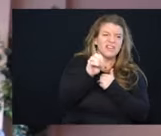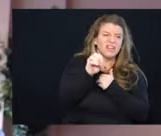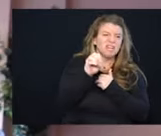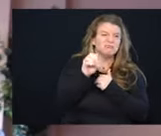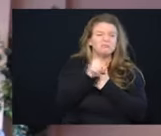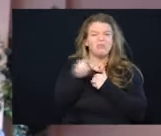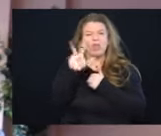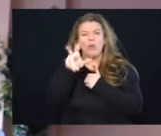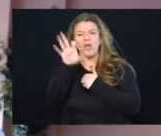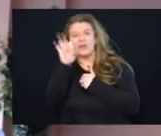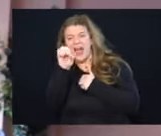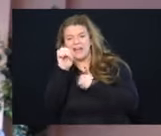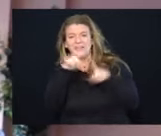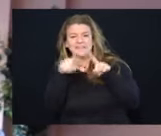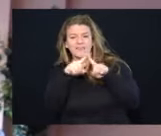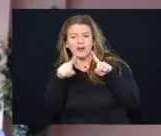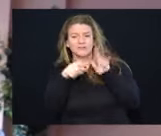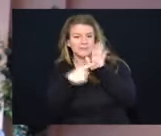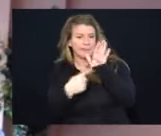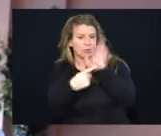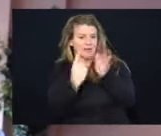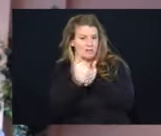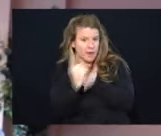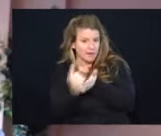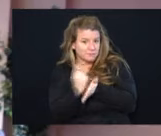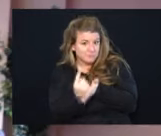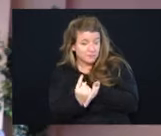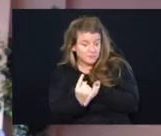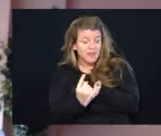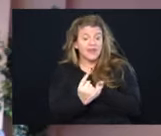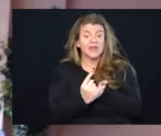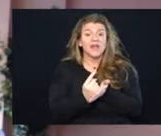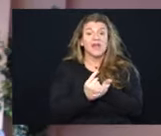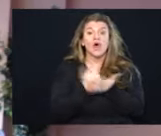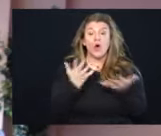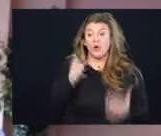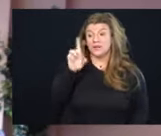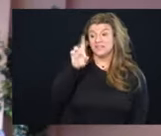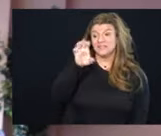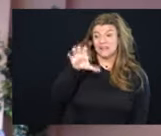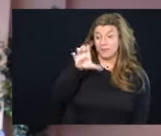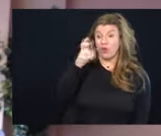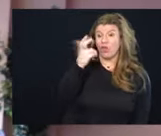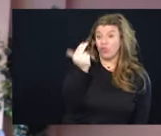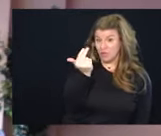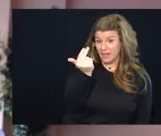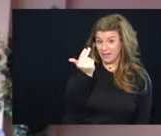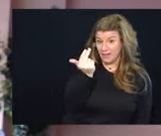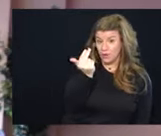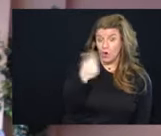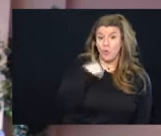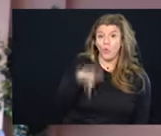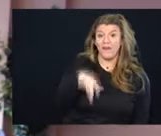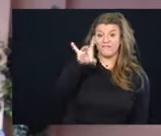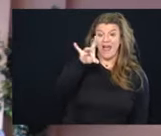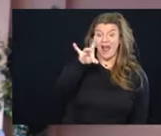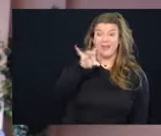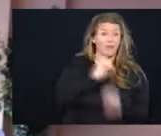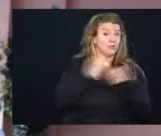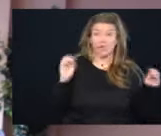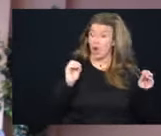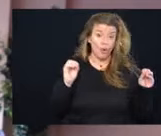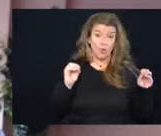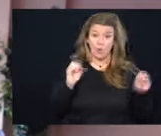390 samples every week. Um, and, and on December 13th, we found that there was no